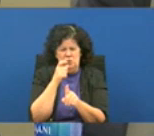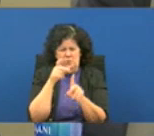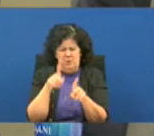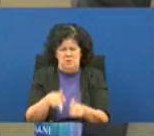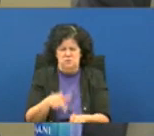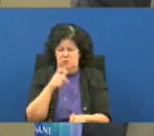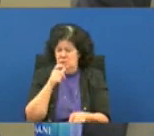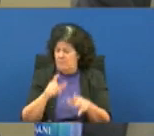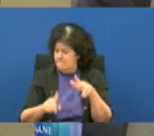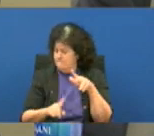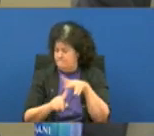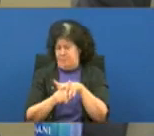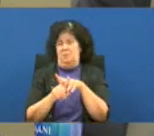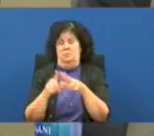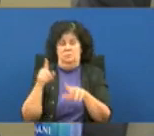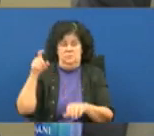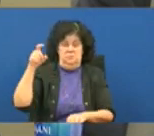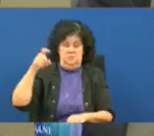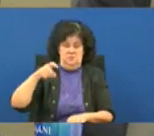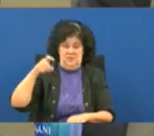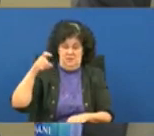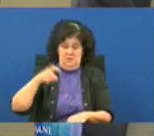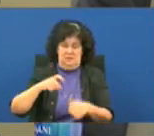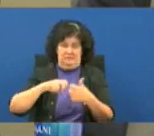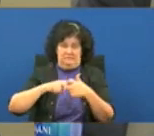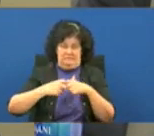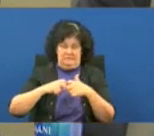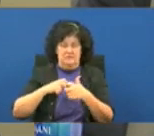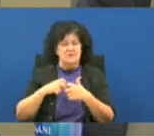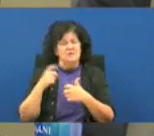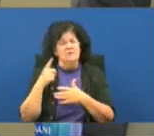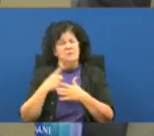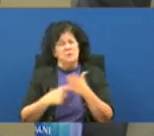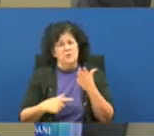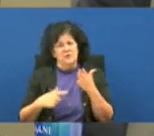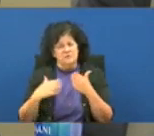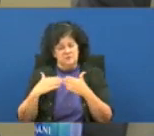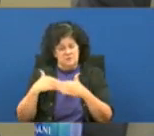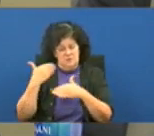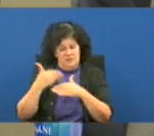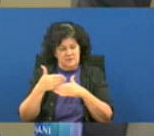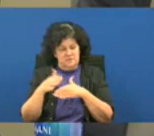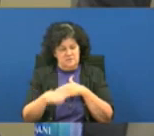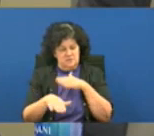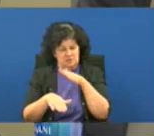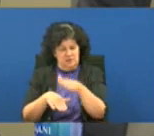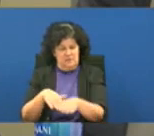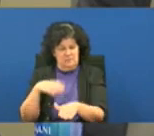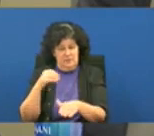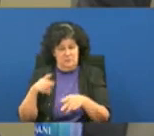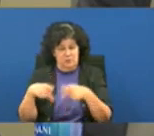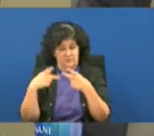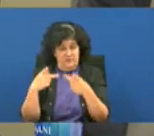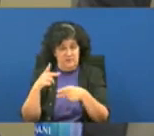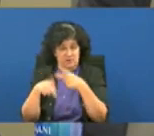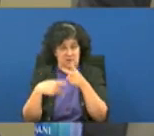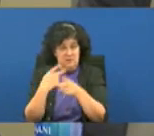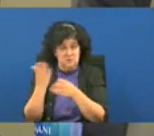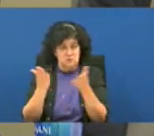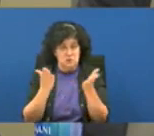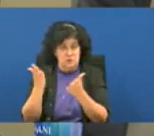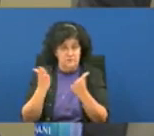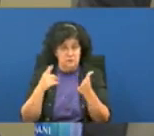there you're obviously going to do it from an intake standpoint but what's the next step when the beds are full and are they providing the type of service that you would